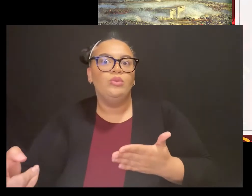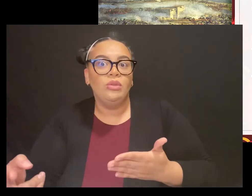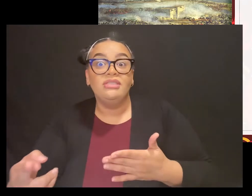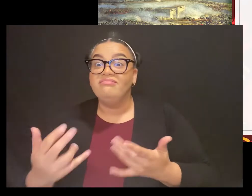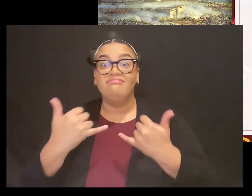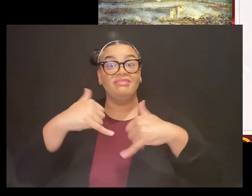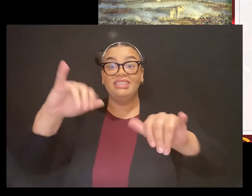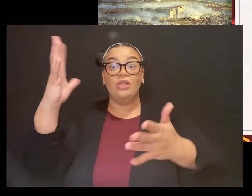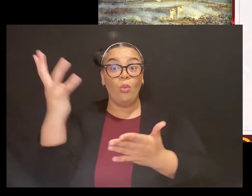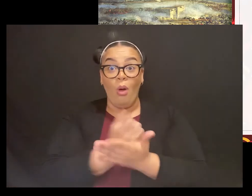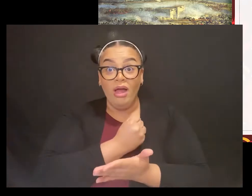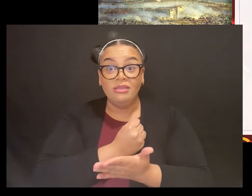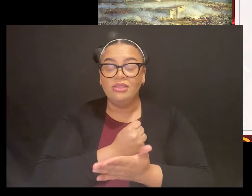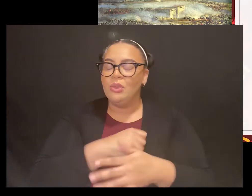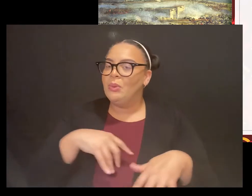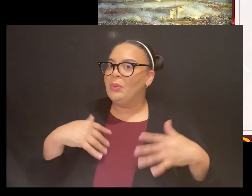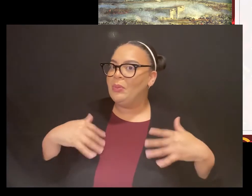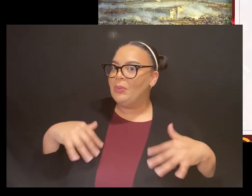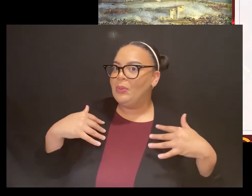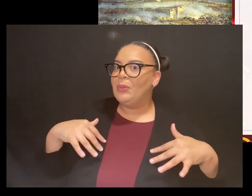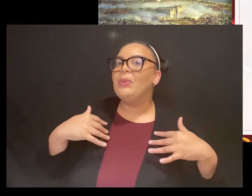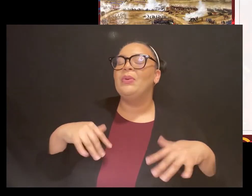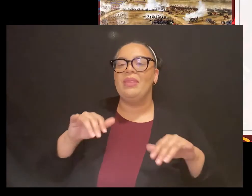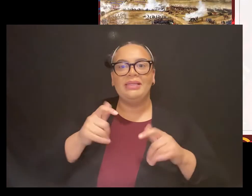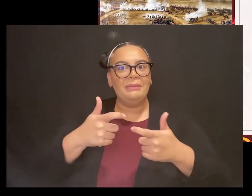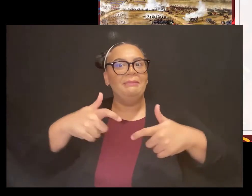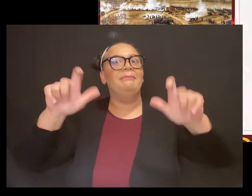why this battle was so inspirational.